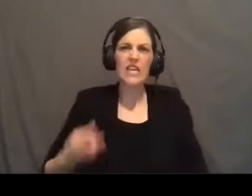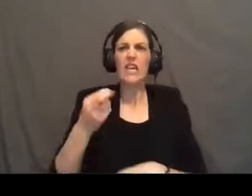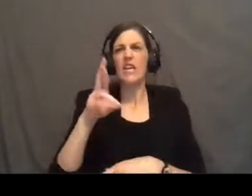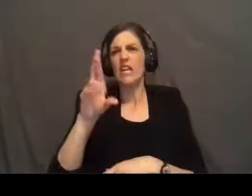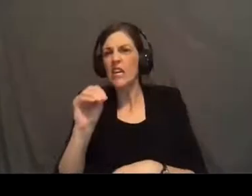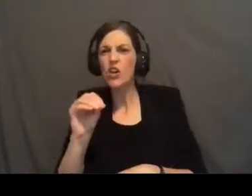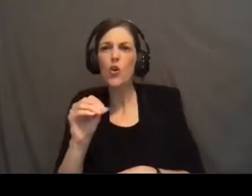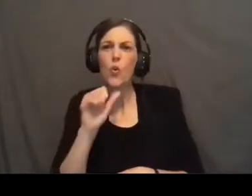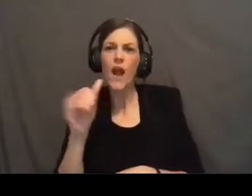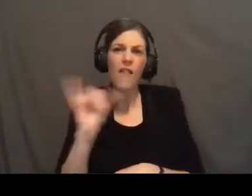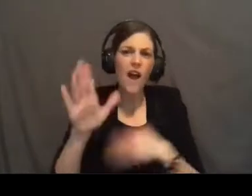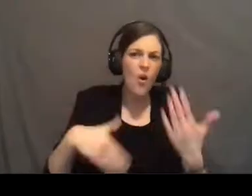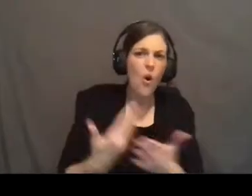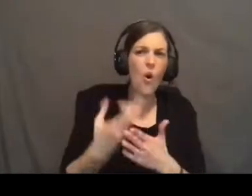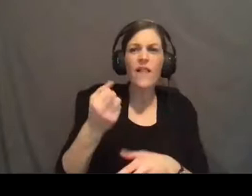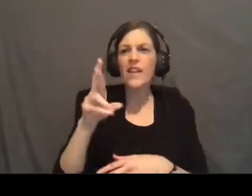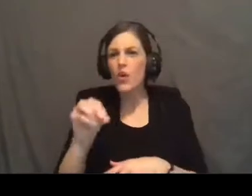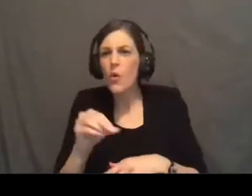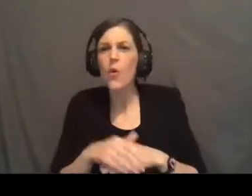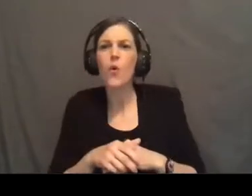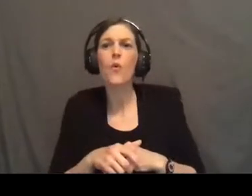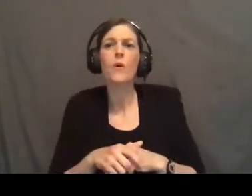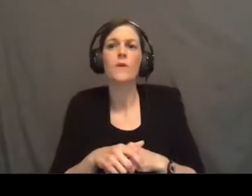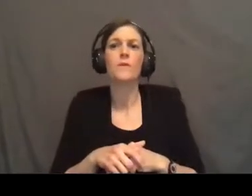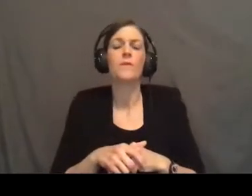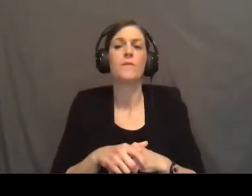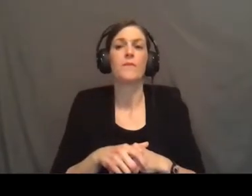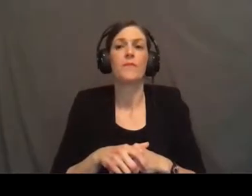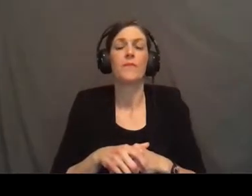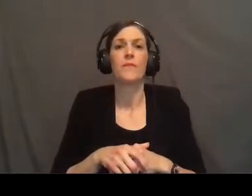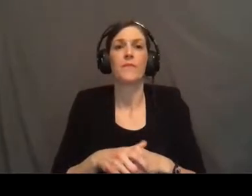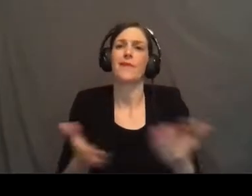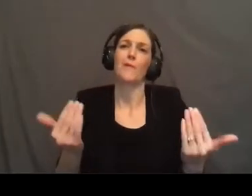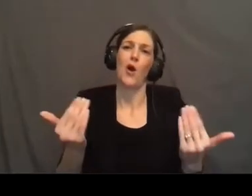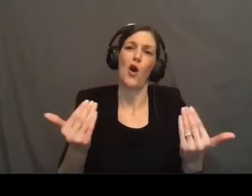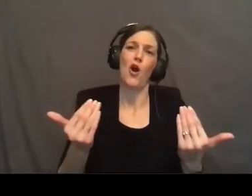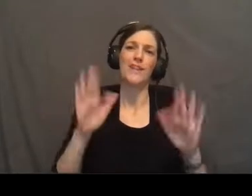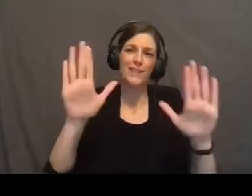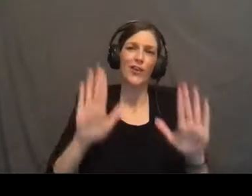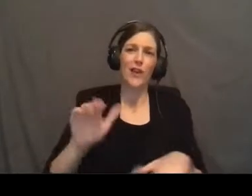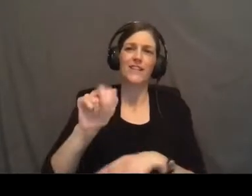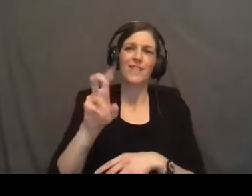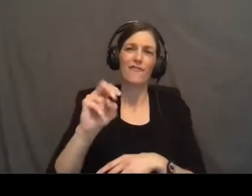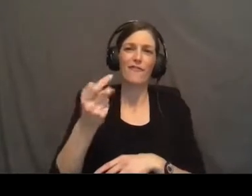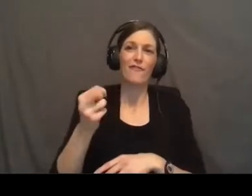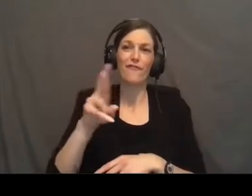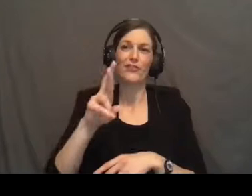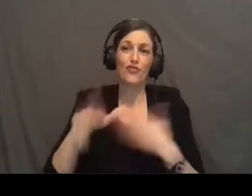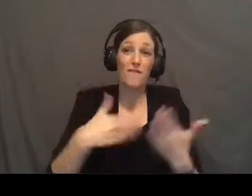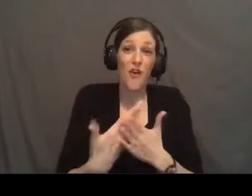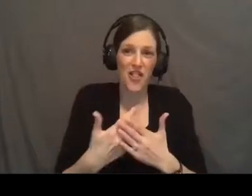all heroes. The greatest avenger of all. Come on. Come on. I'm a nerd. Okay?